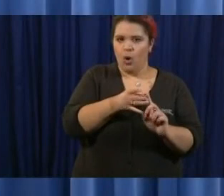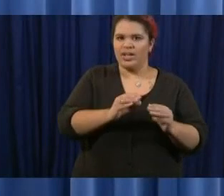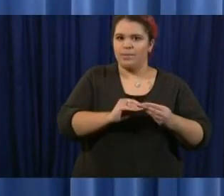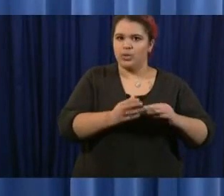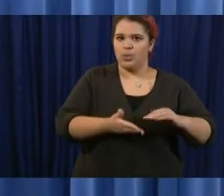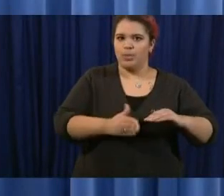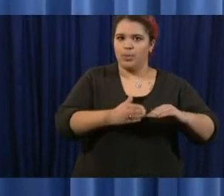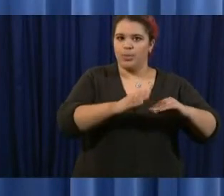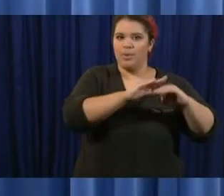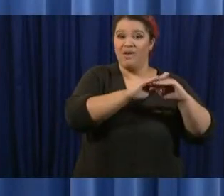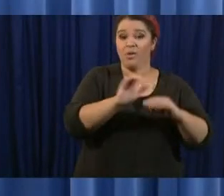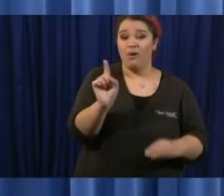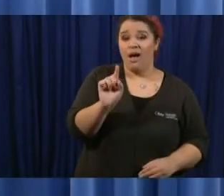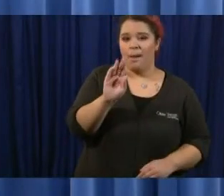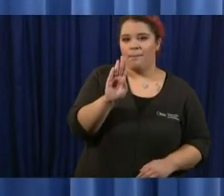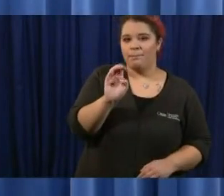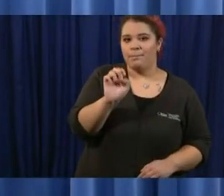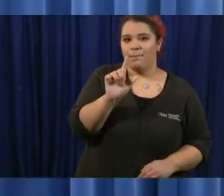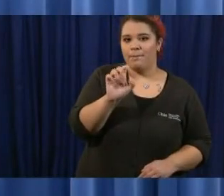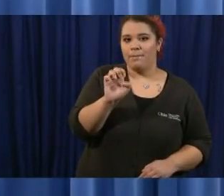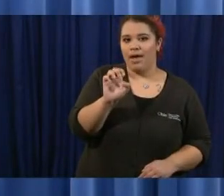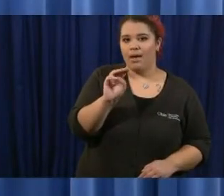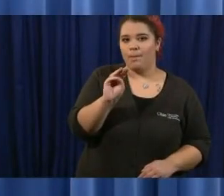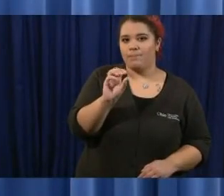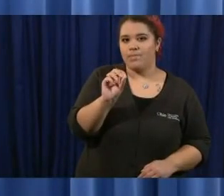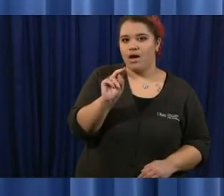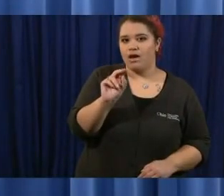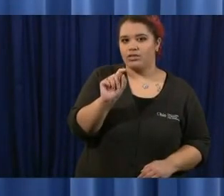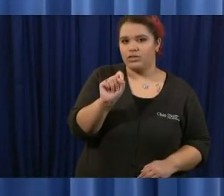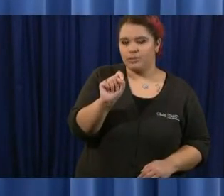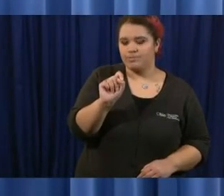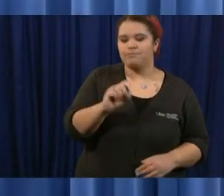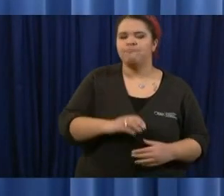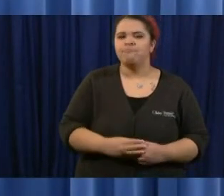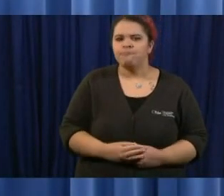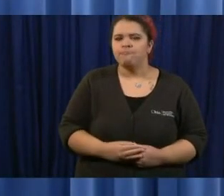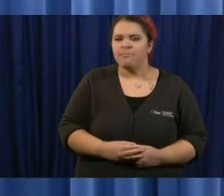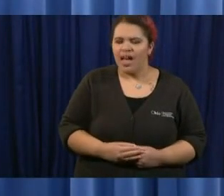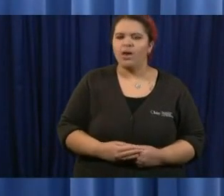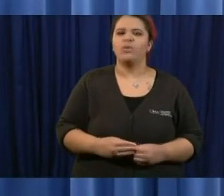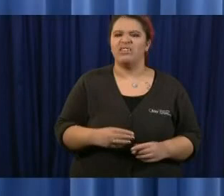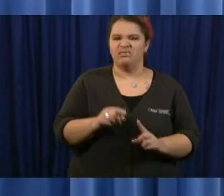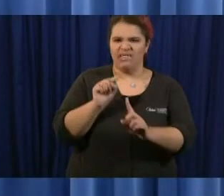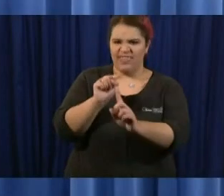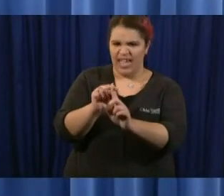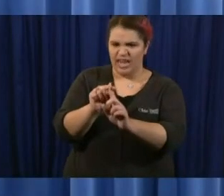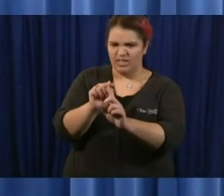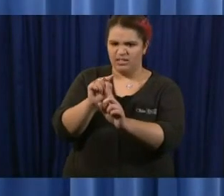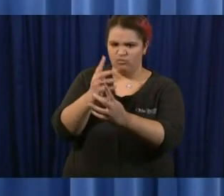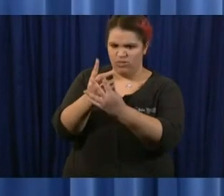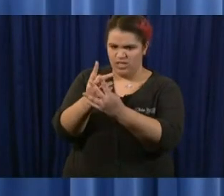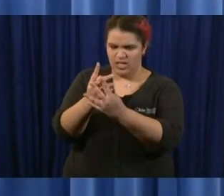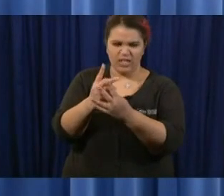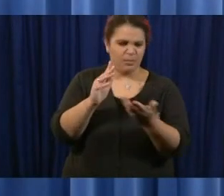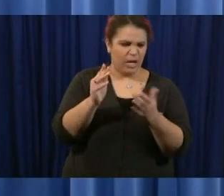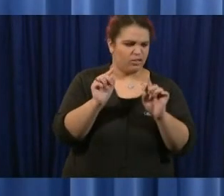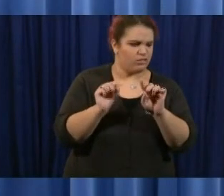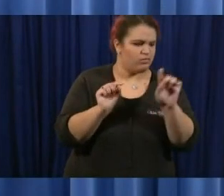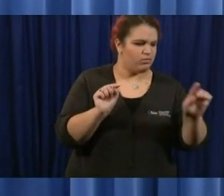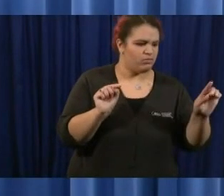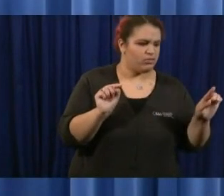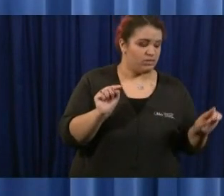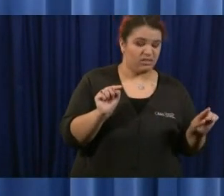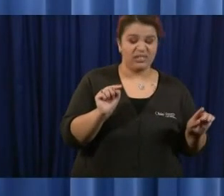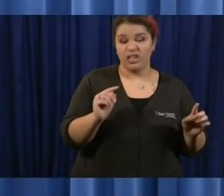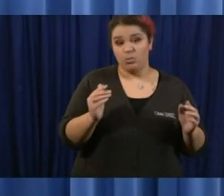center and i'm wondering uh based on the experience at the other prisons um can we assume that probably most inmates at ohio